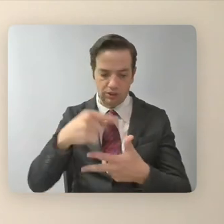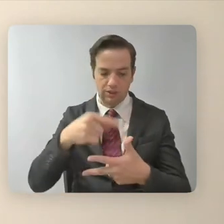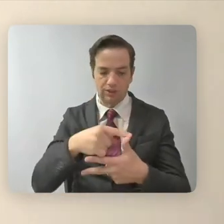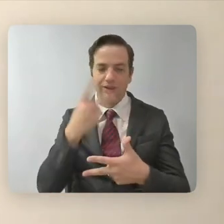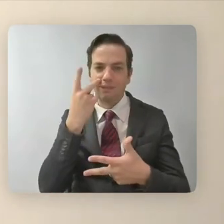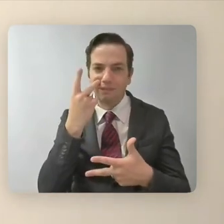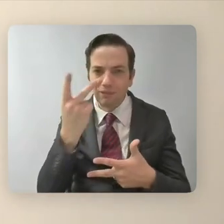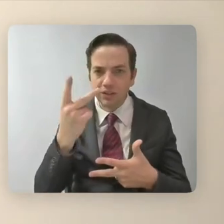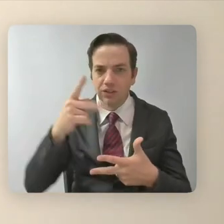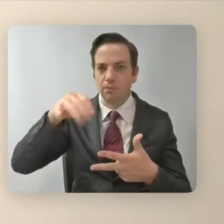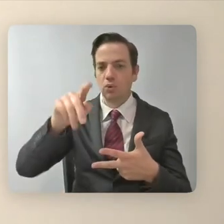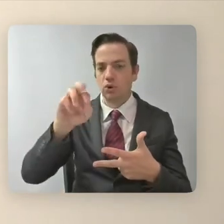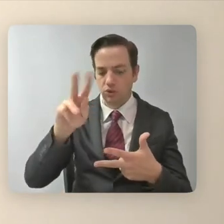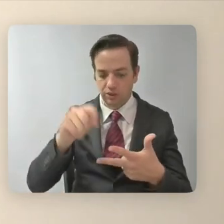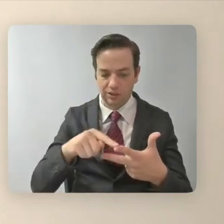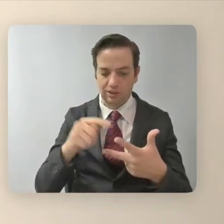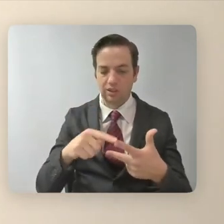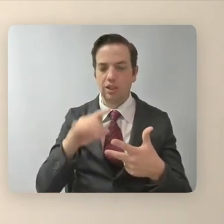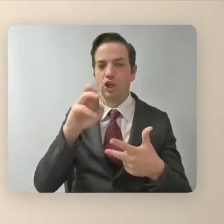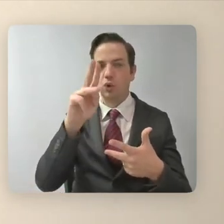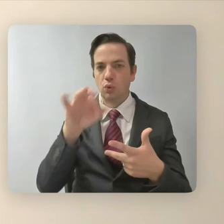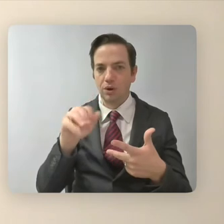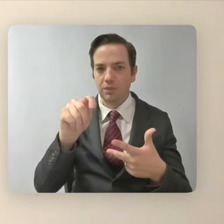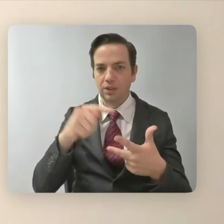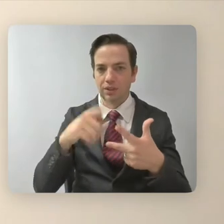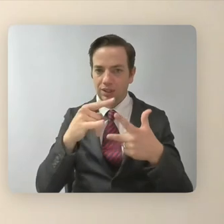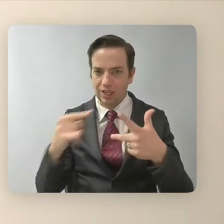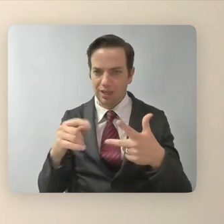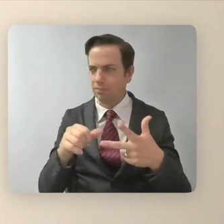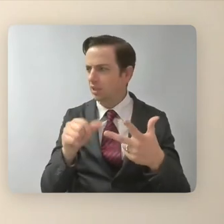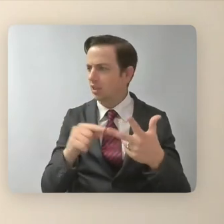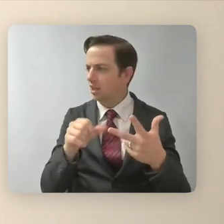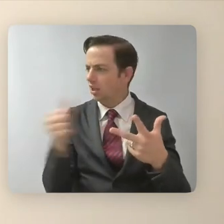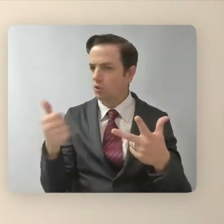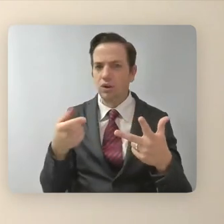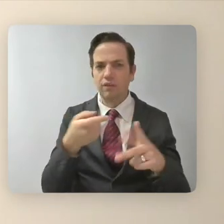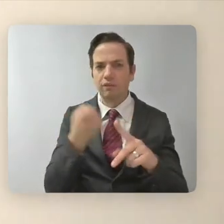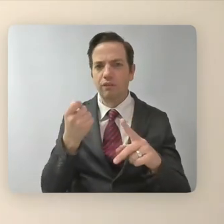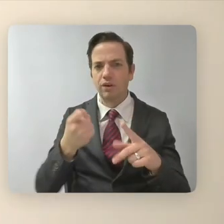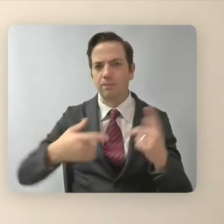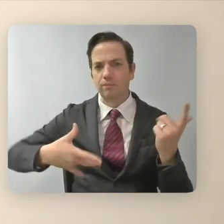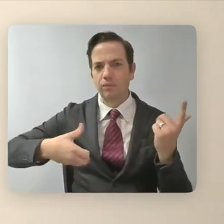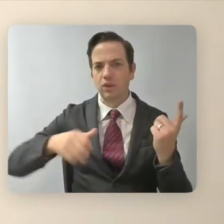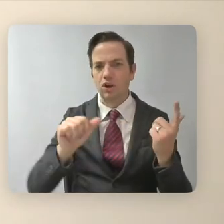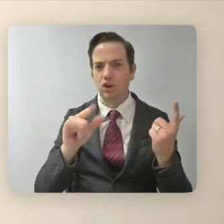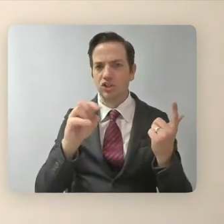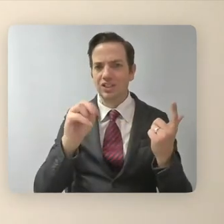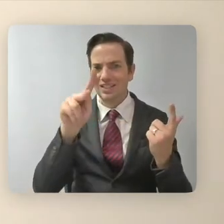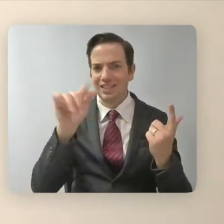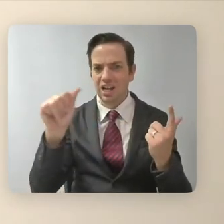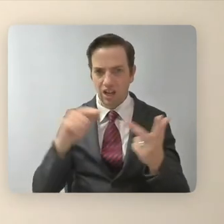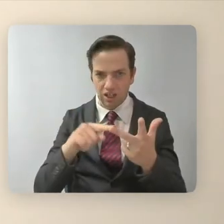Camp, and another episodic series from Argentina called Four Feet High that screened at